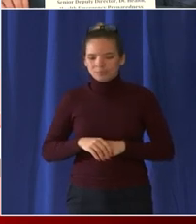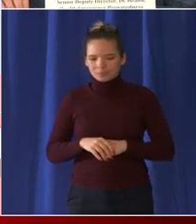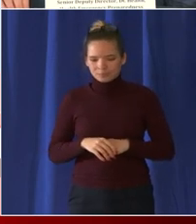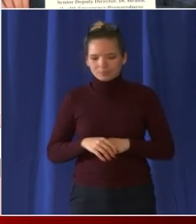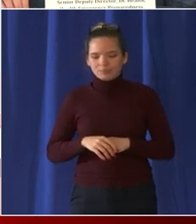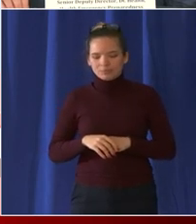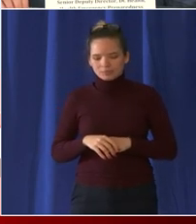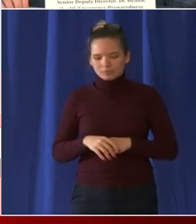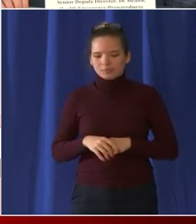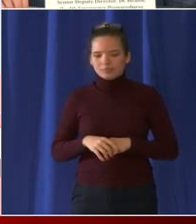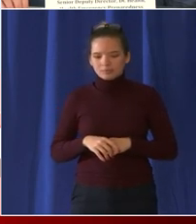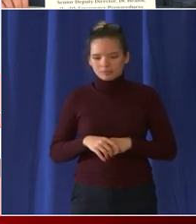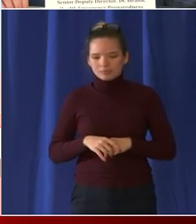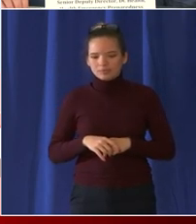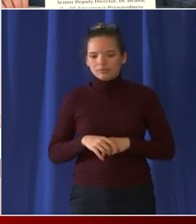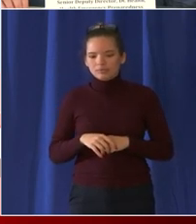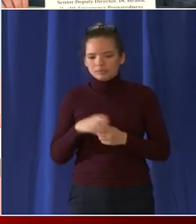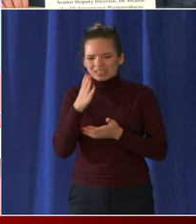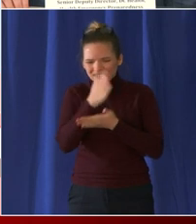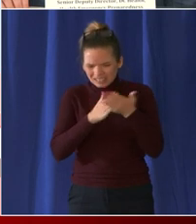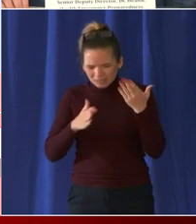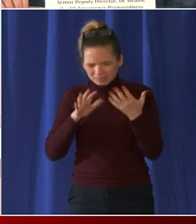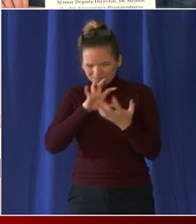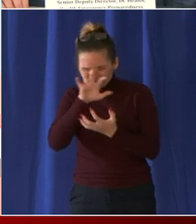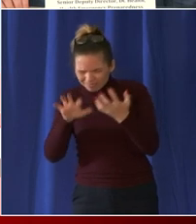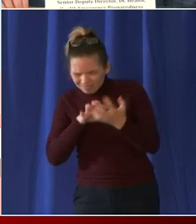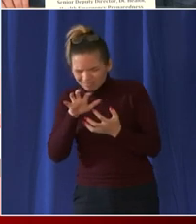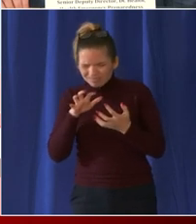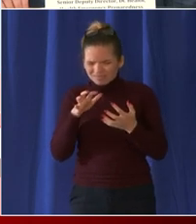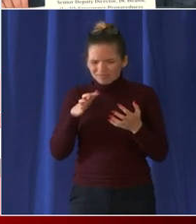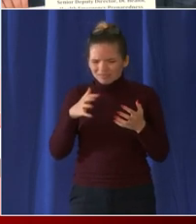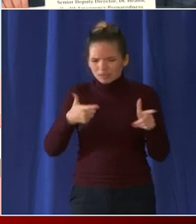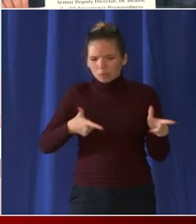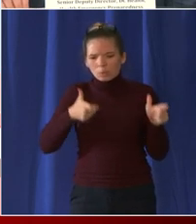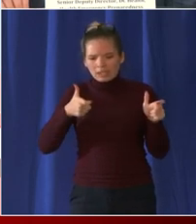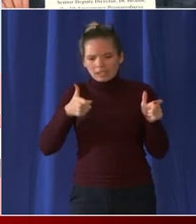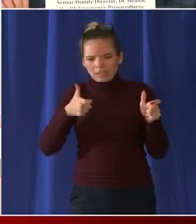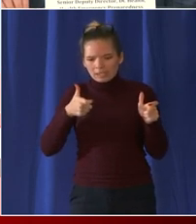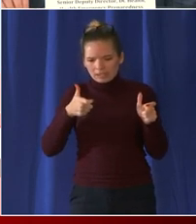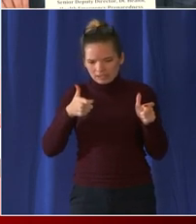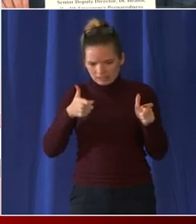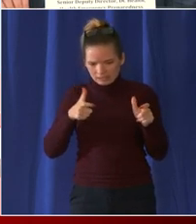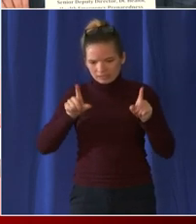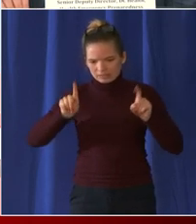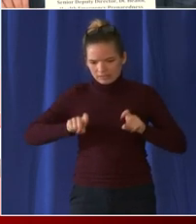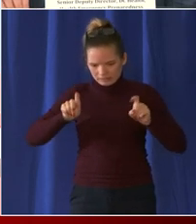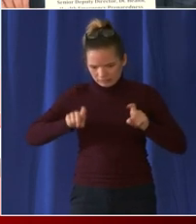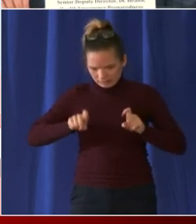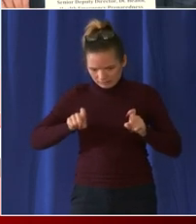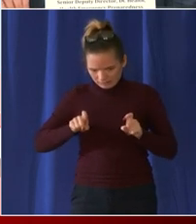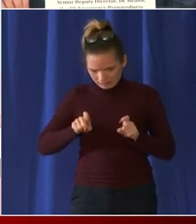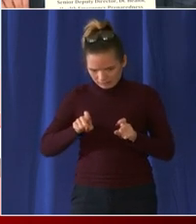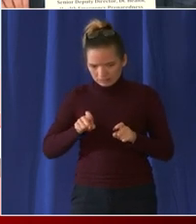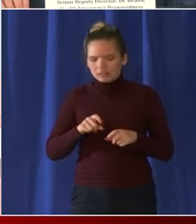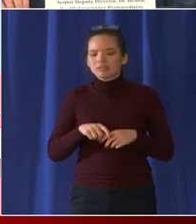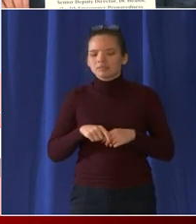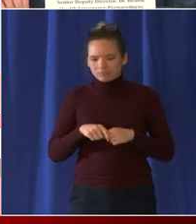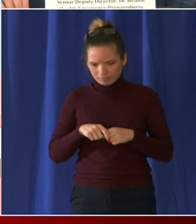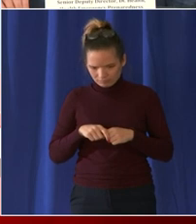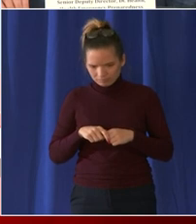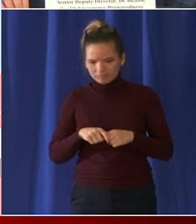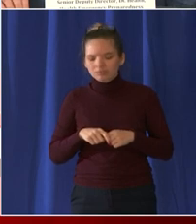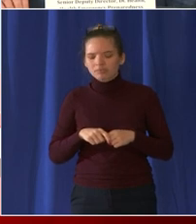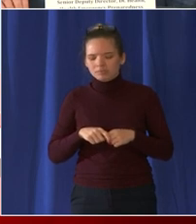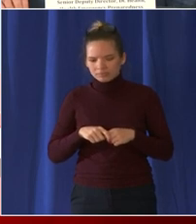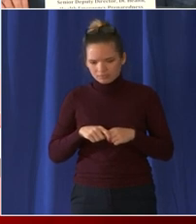around individuals who are testing positive with rapid antigen kits rapid antigen tests are presumptive positive what that means is